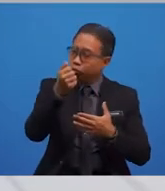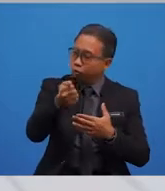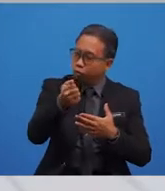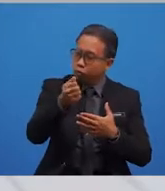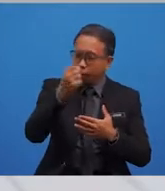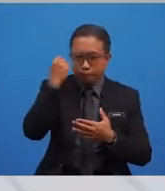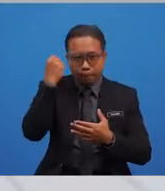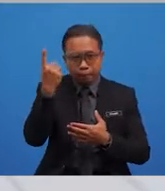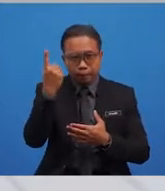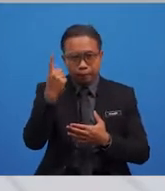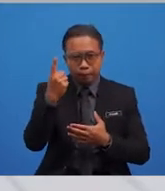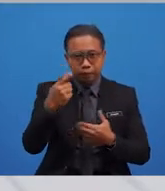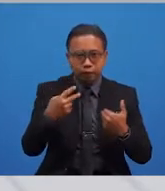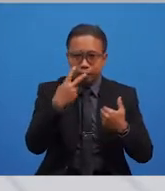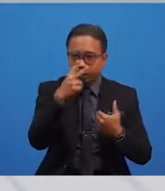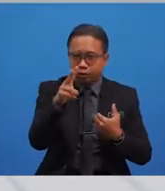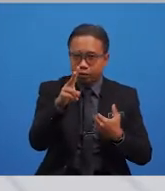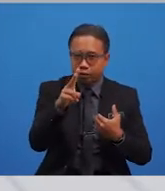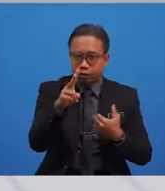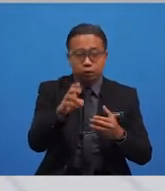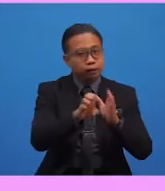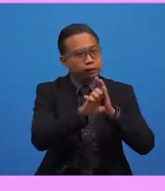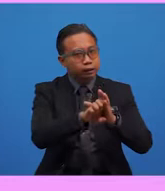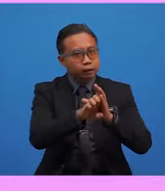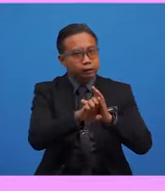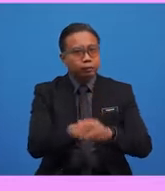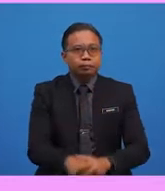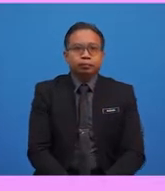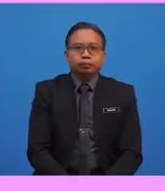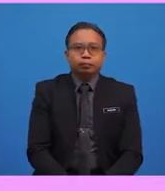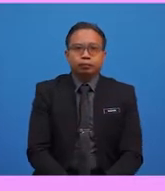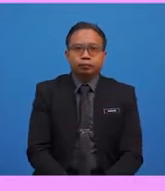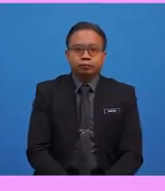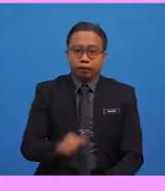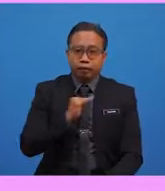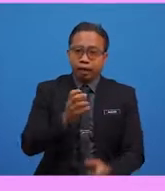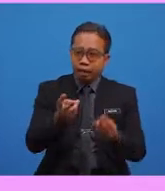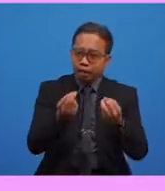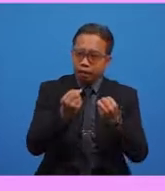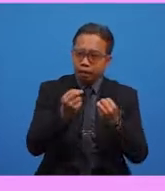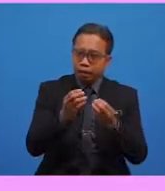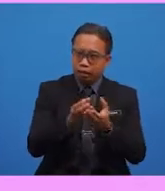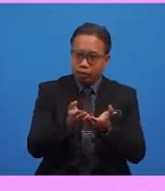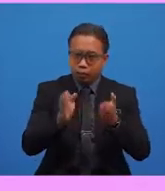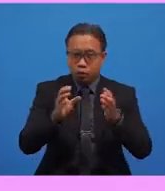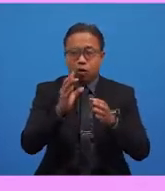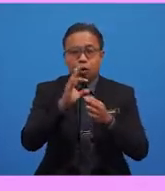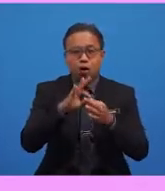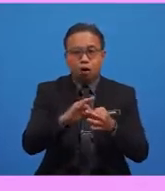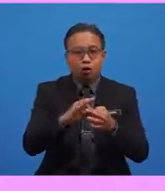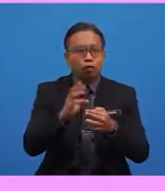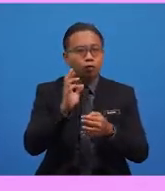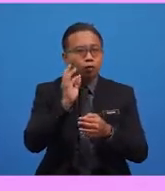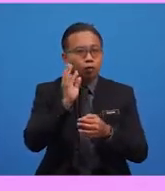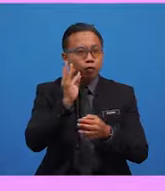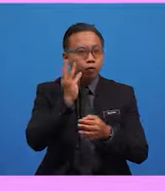understand this, you can have a look at these examples. I need a bowl of rice. This is